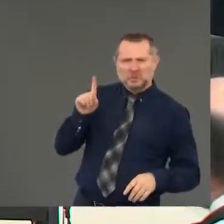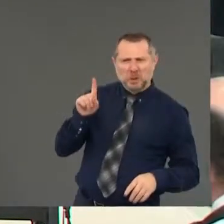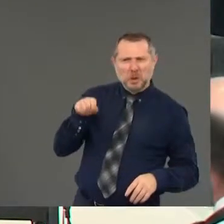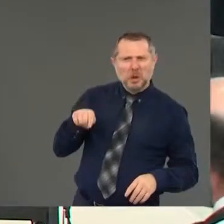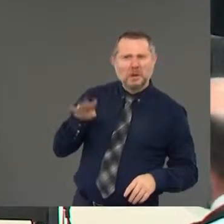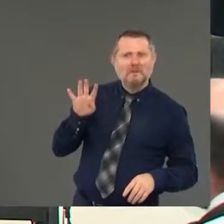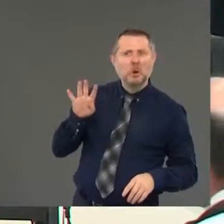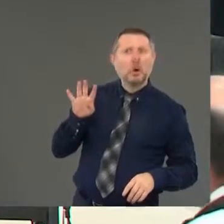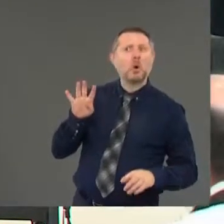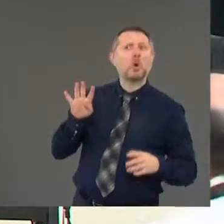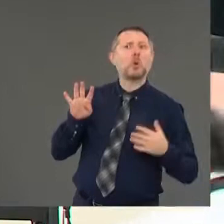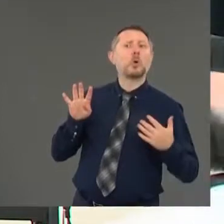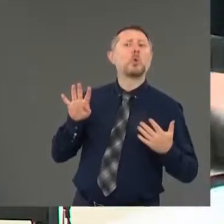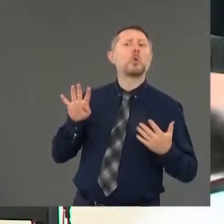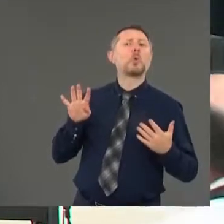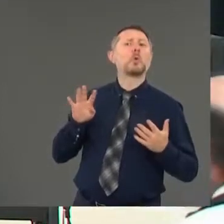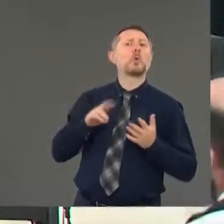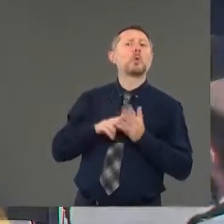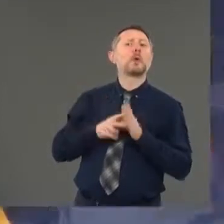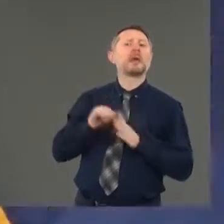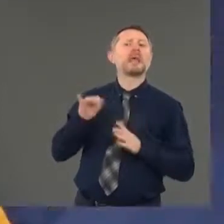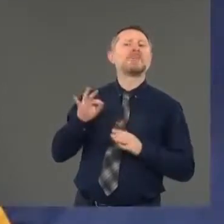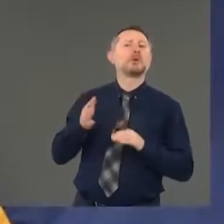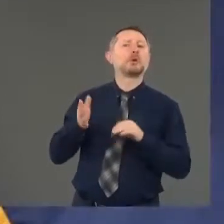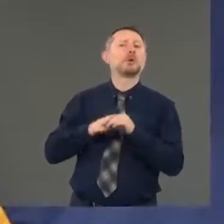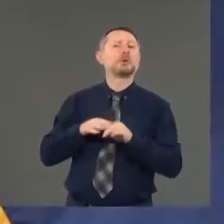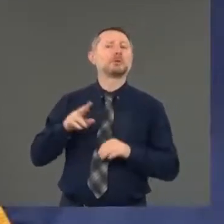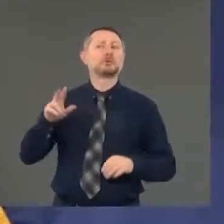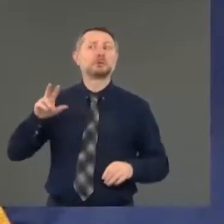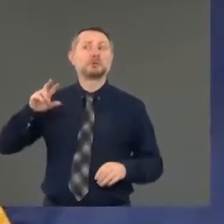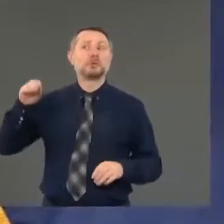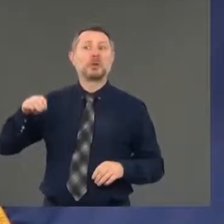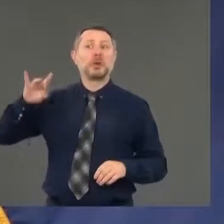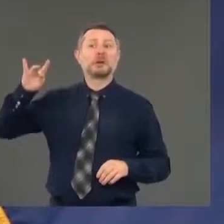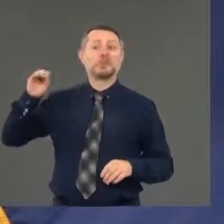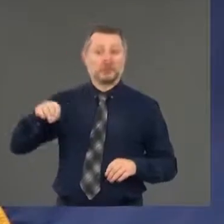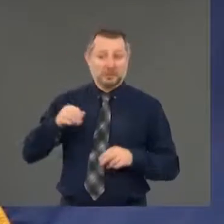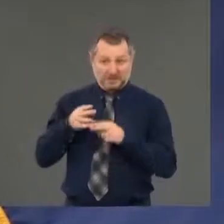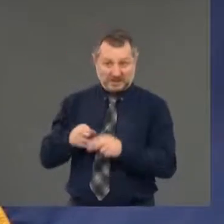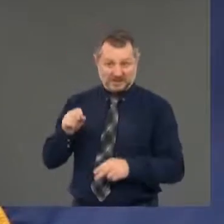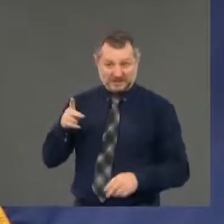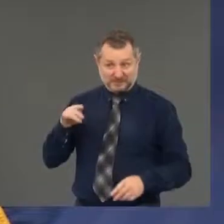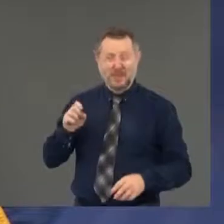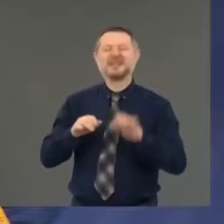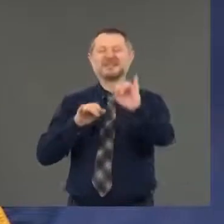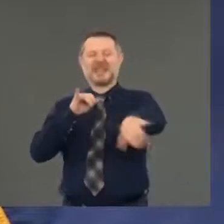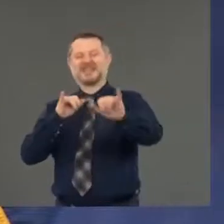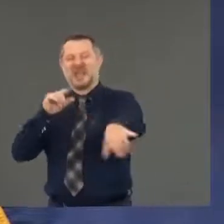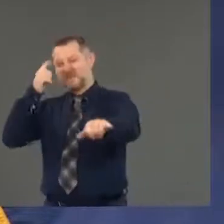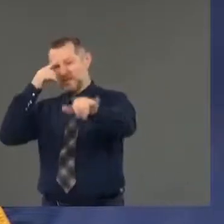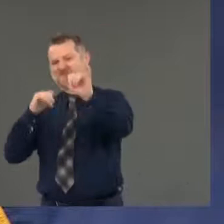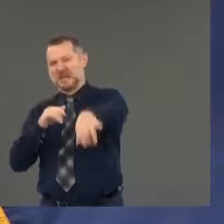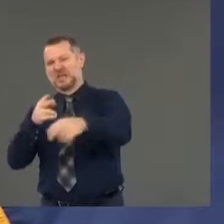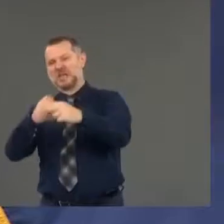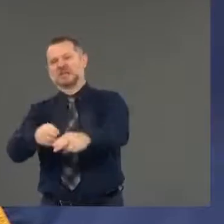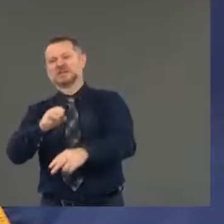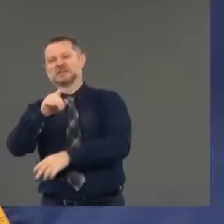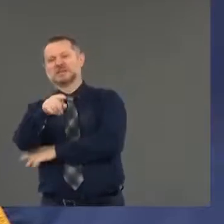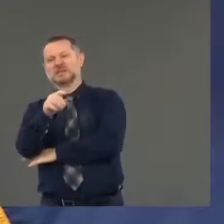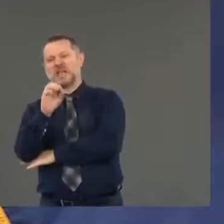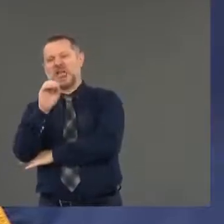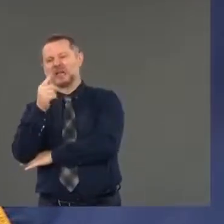or 12%? That's what they, well, on those extremes, that's a spike. On lesser